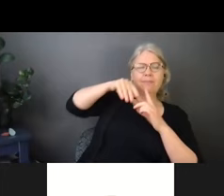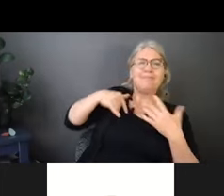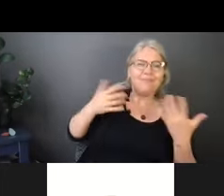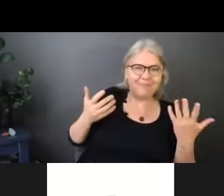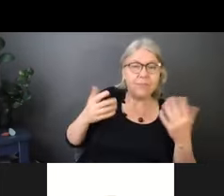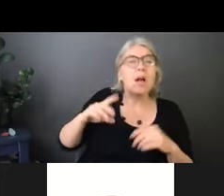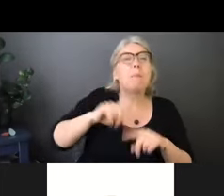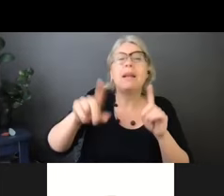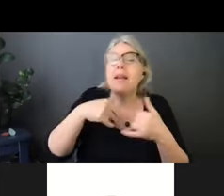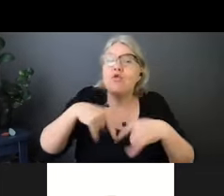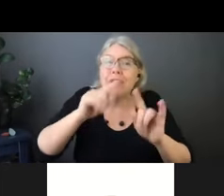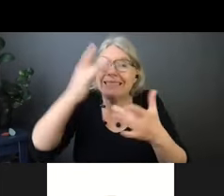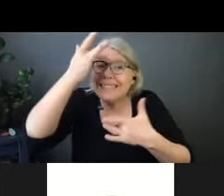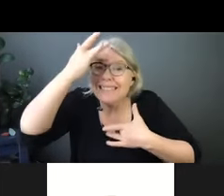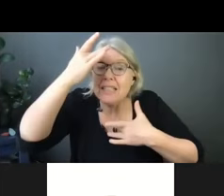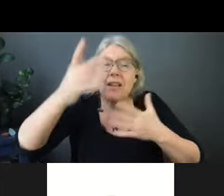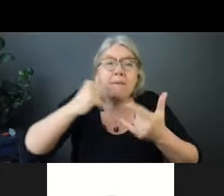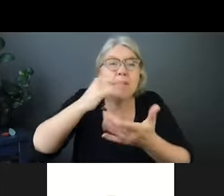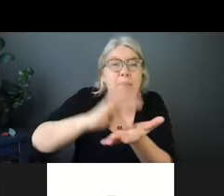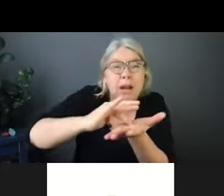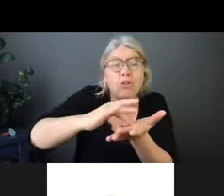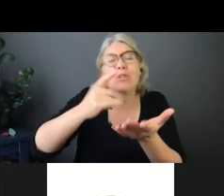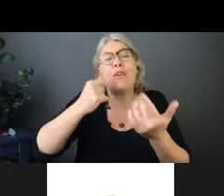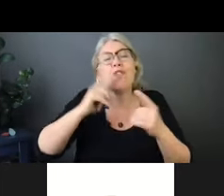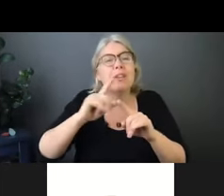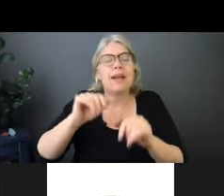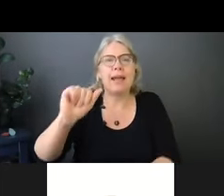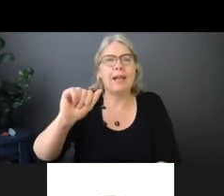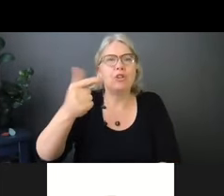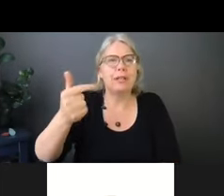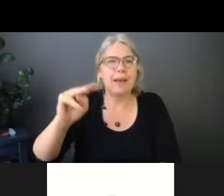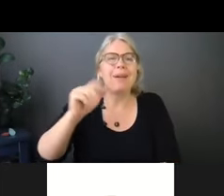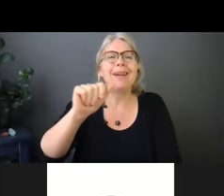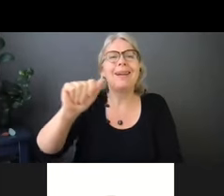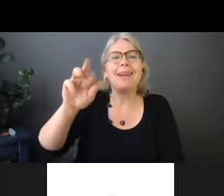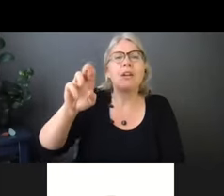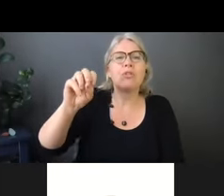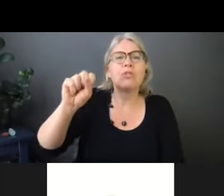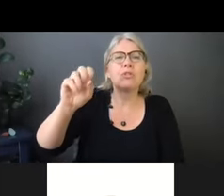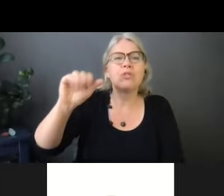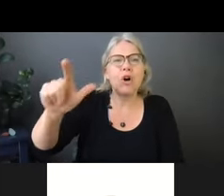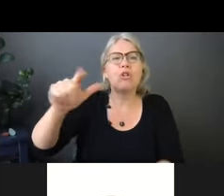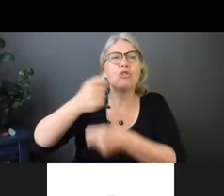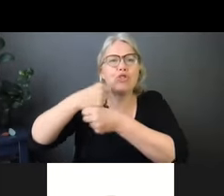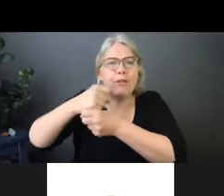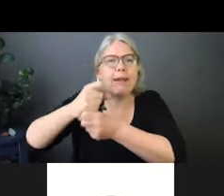AGMPs I talked about with a trach suctioning somebody, BiPAP, CPAP,